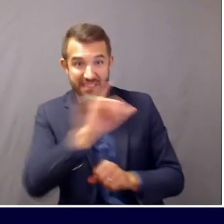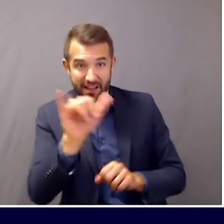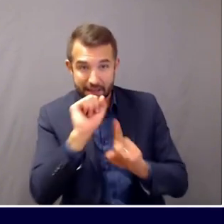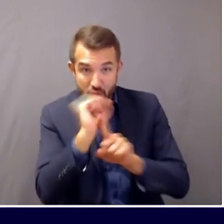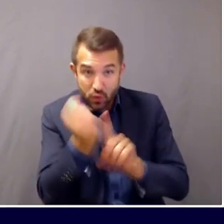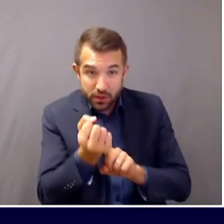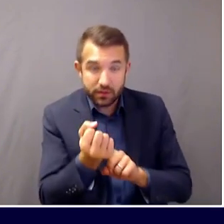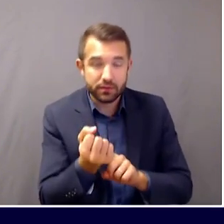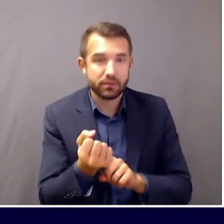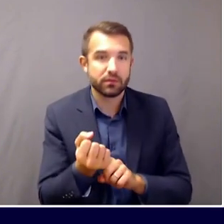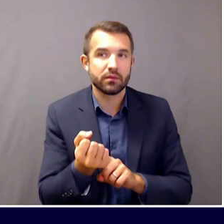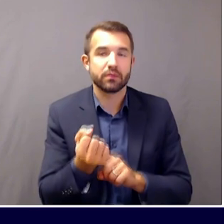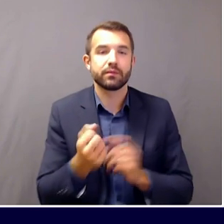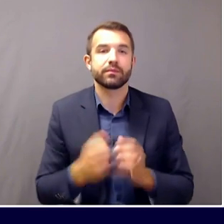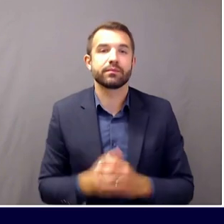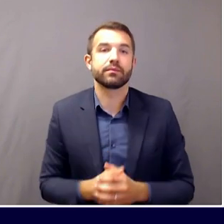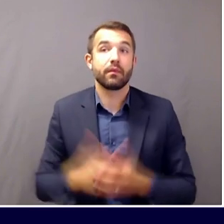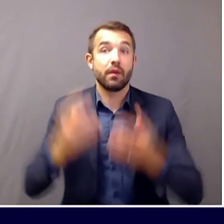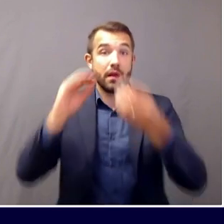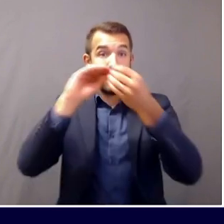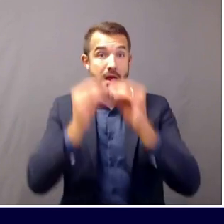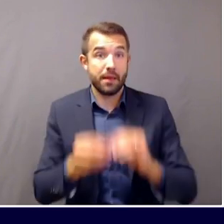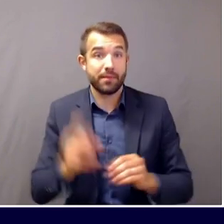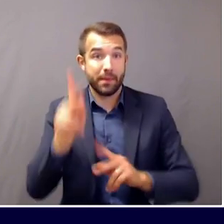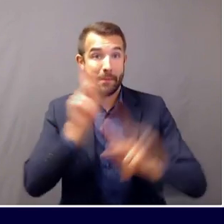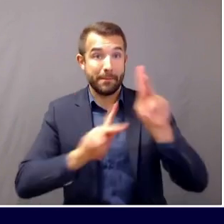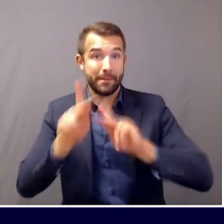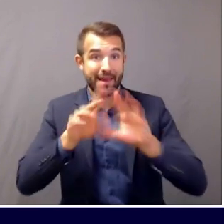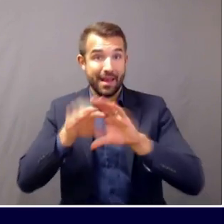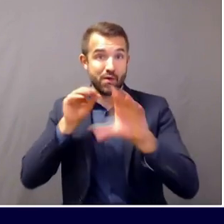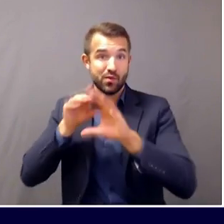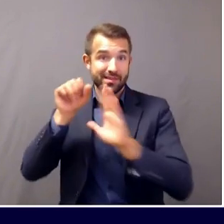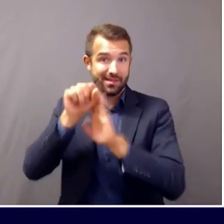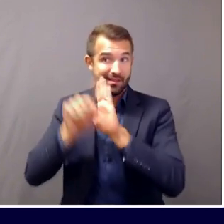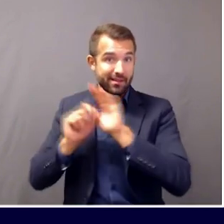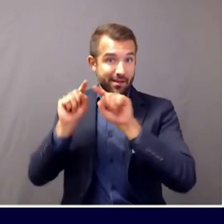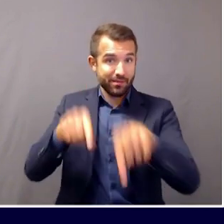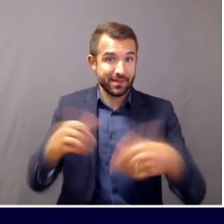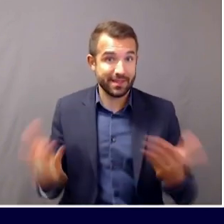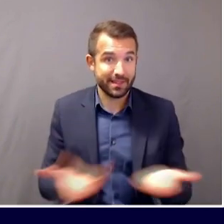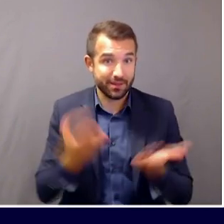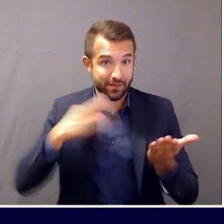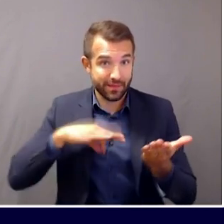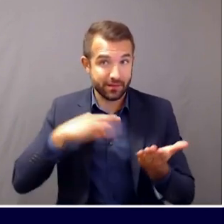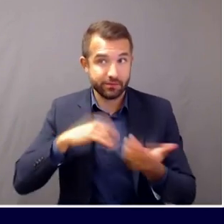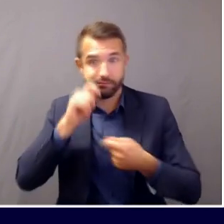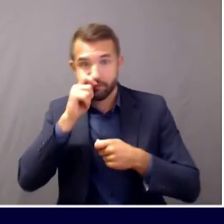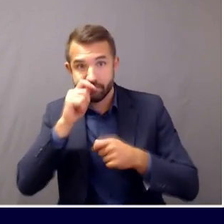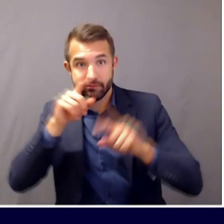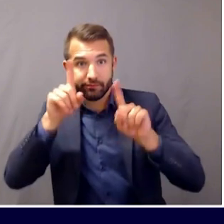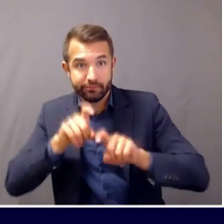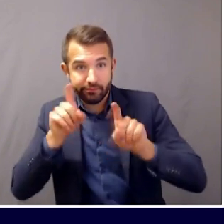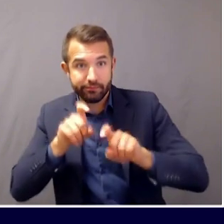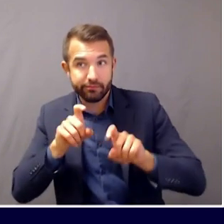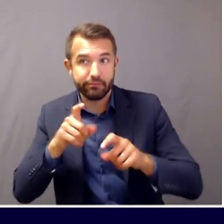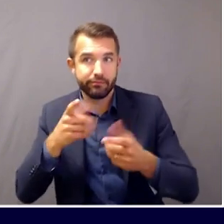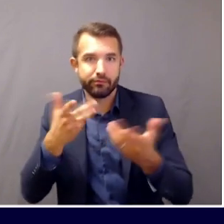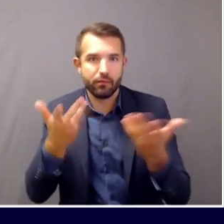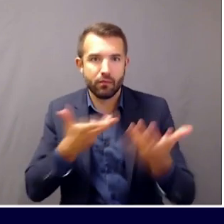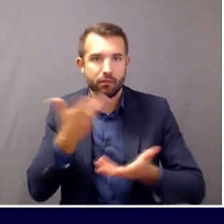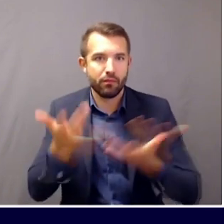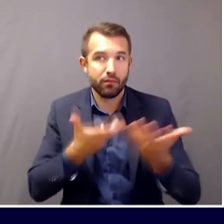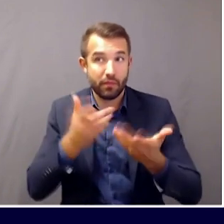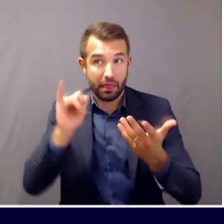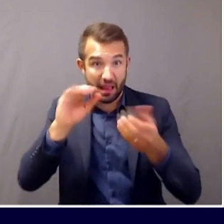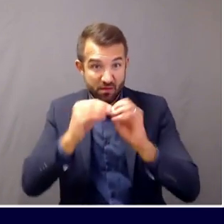residents tested positive here accurately reflects the number who are here? Sure, Don. So let's, let's, I think